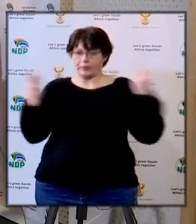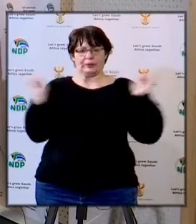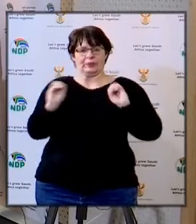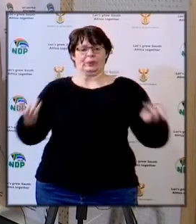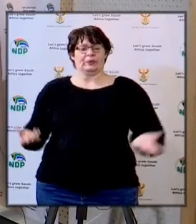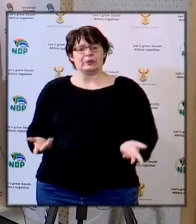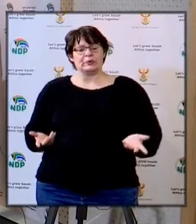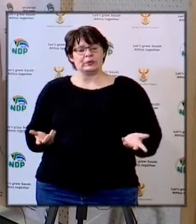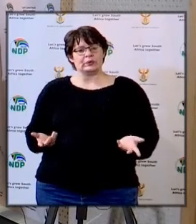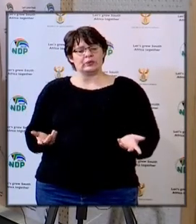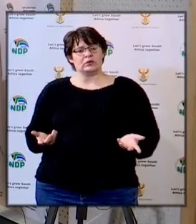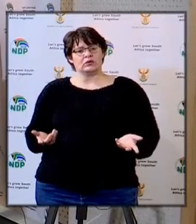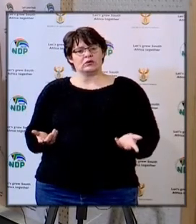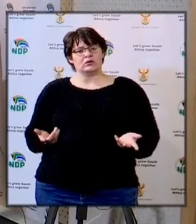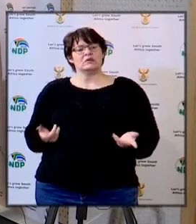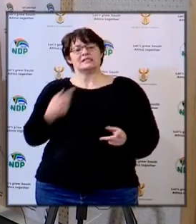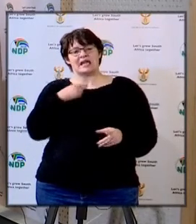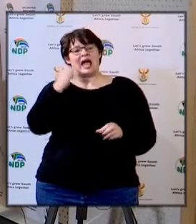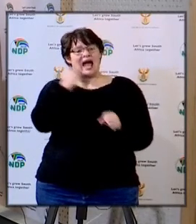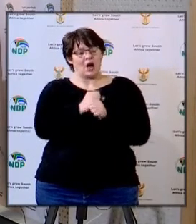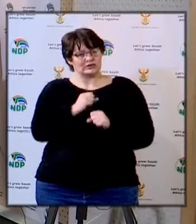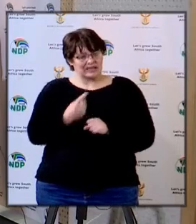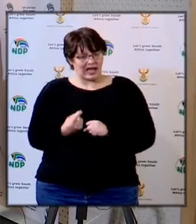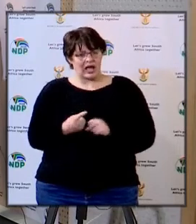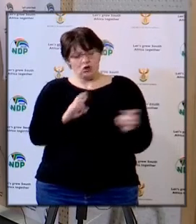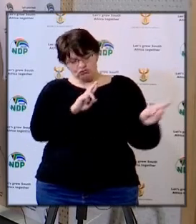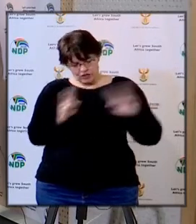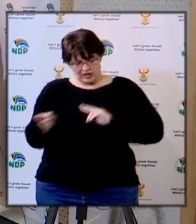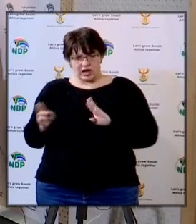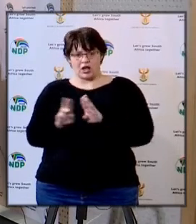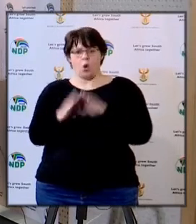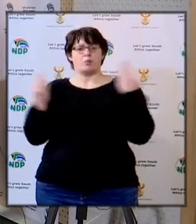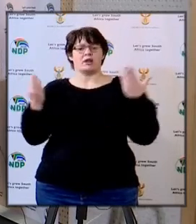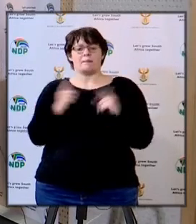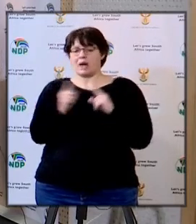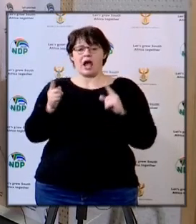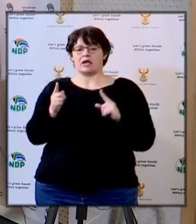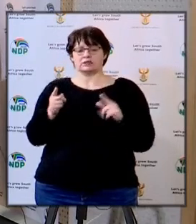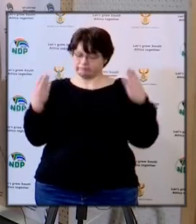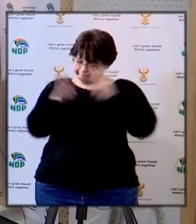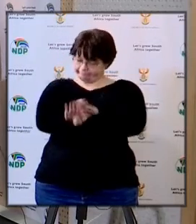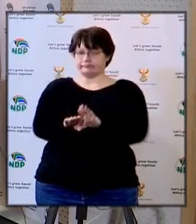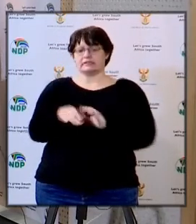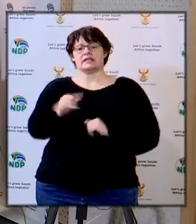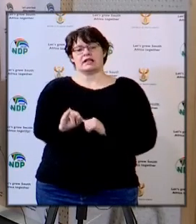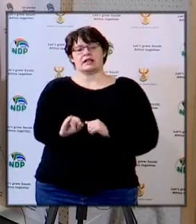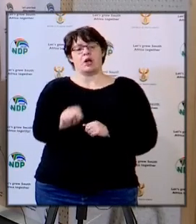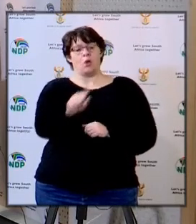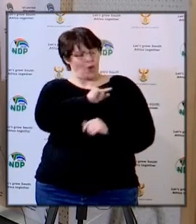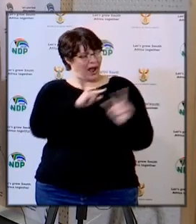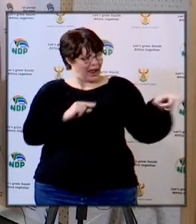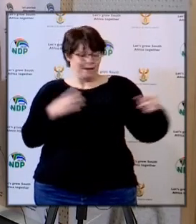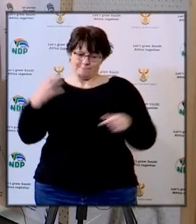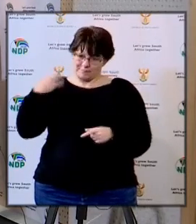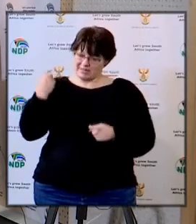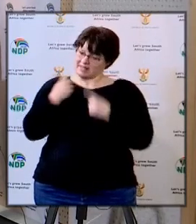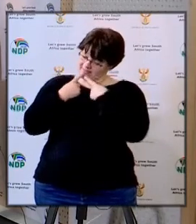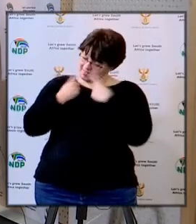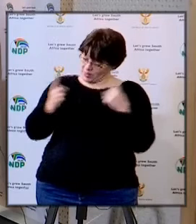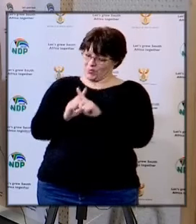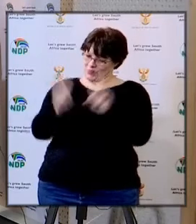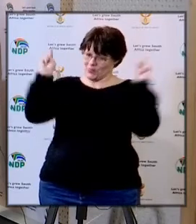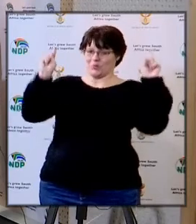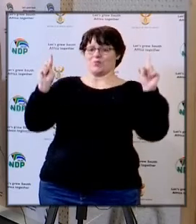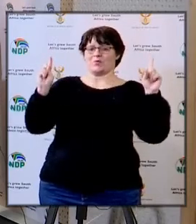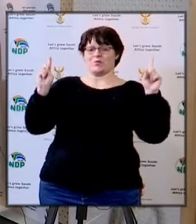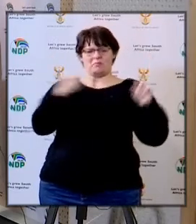because he's saying kauten was also ready to open but did not do so because minister had issued